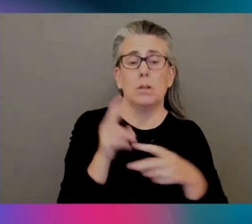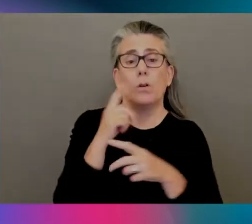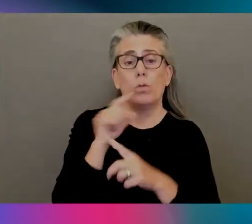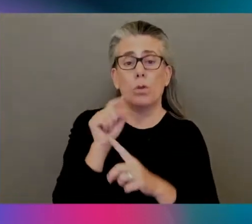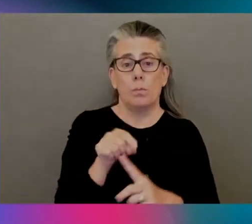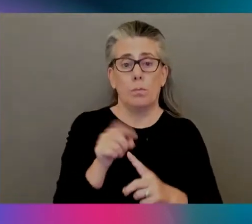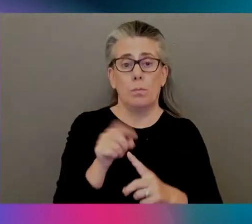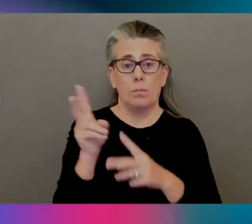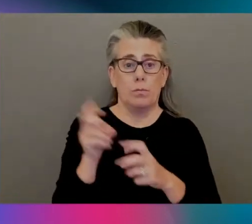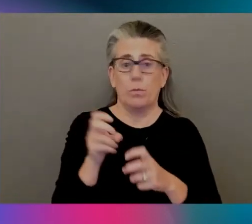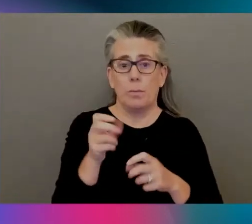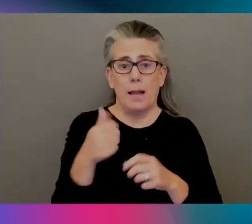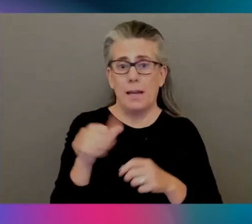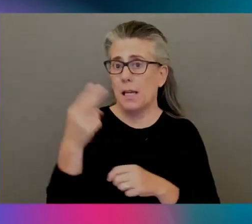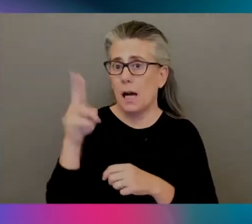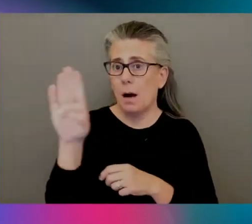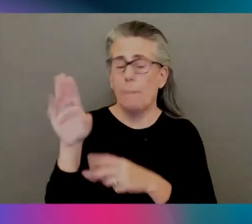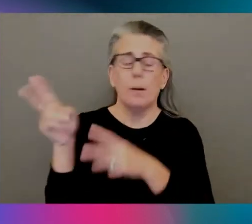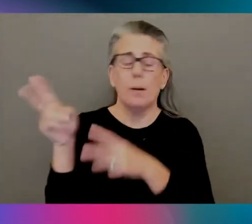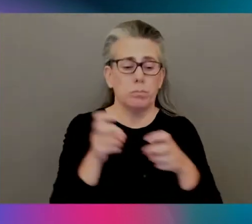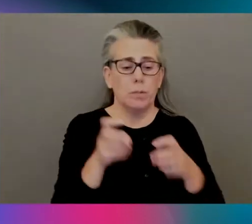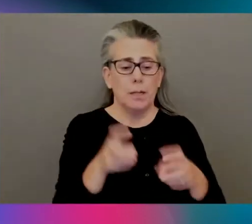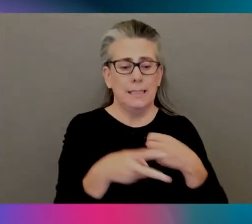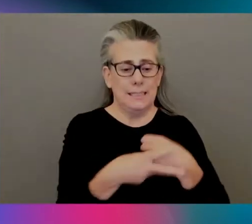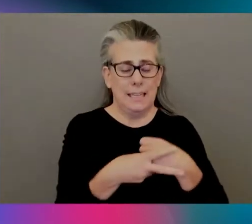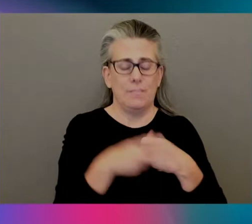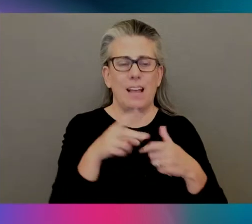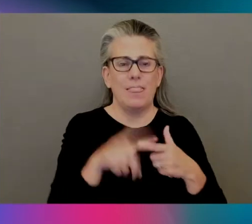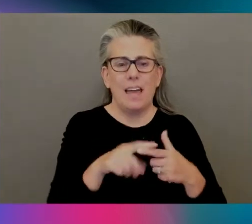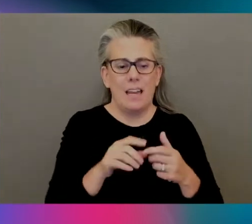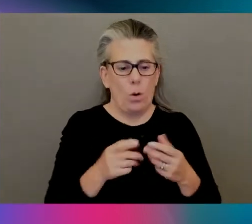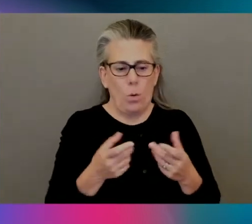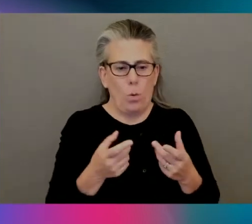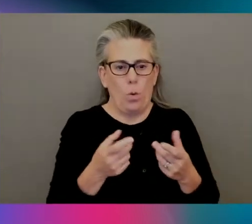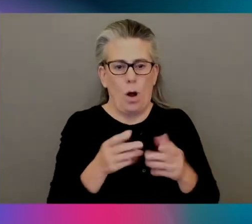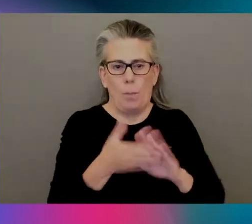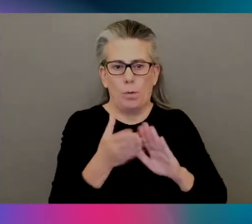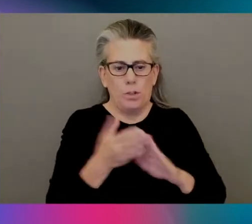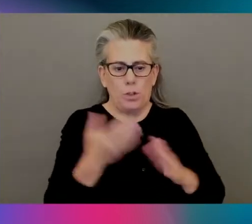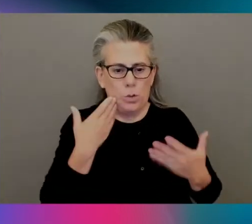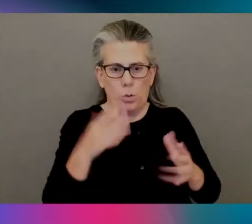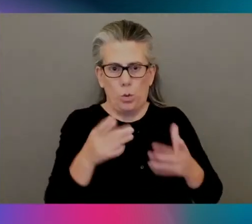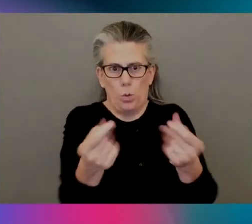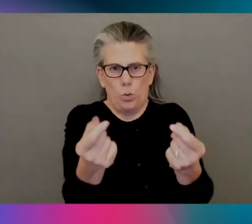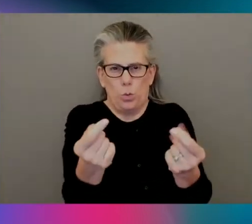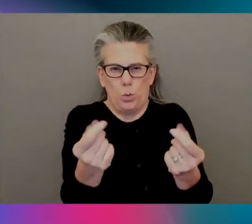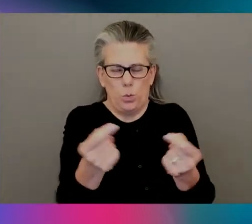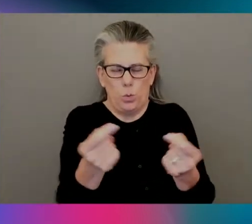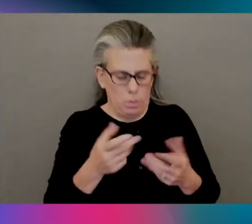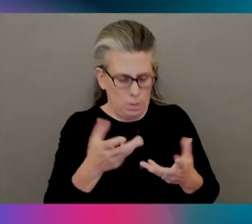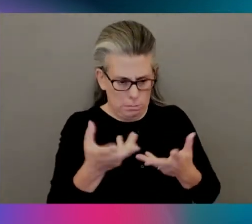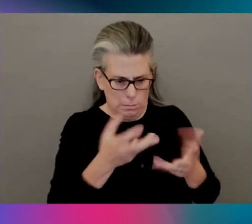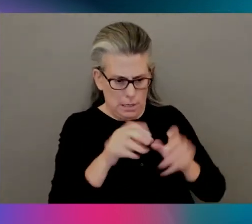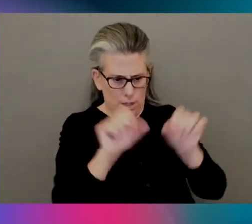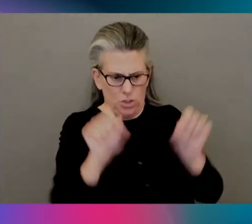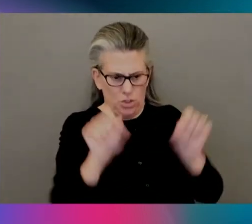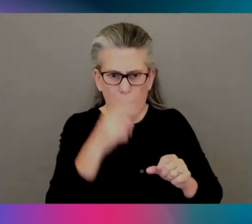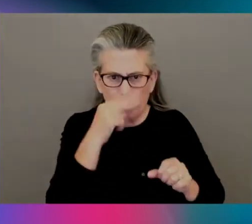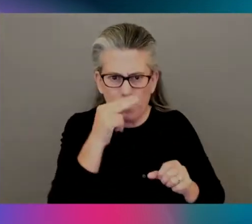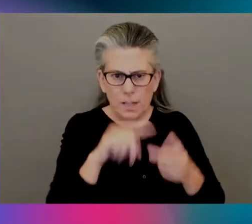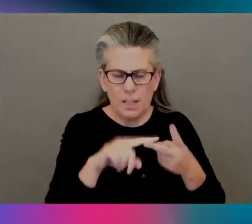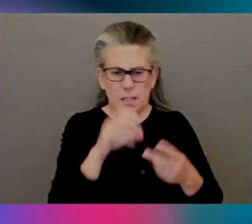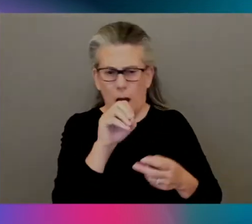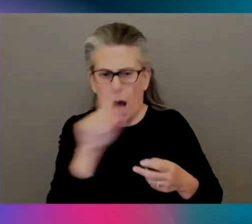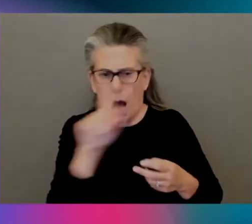challenging for operations to do something with that. They don't know how to hold it. It's weird. It's shaped funny. It has requirements. It's not really a REST